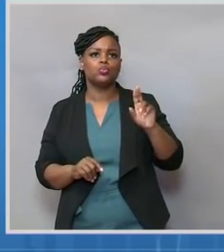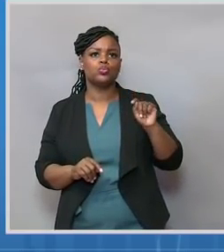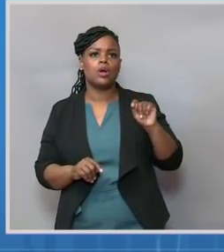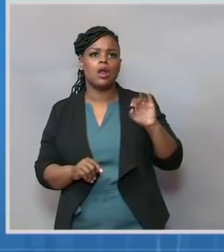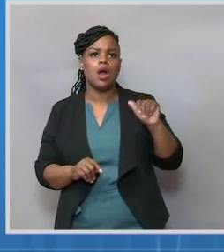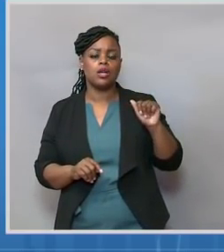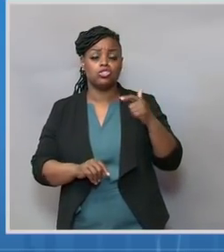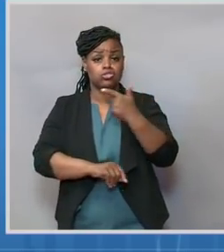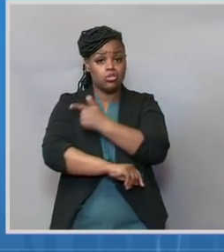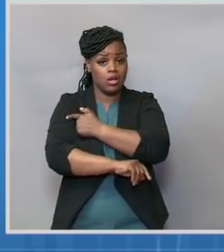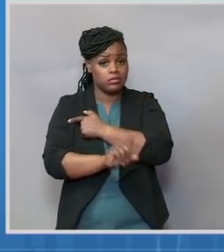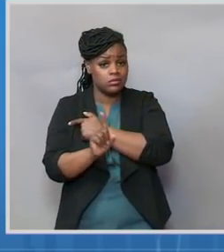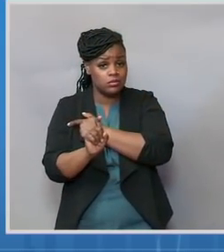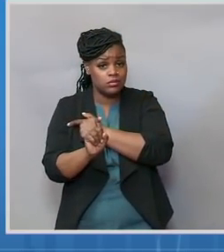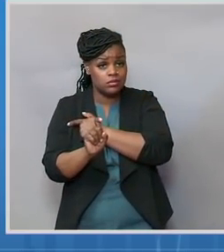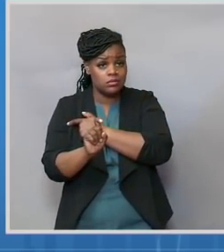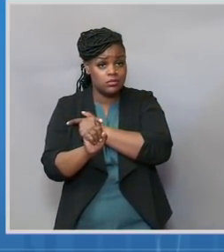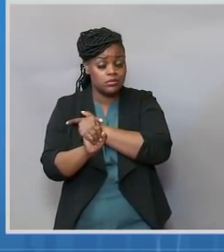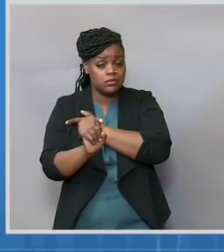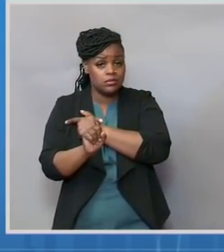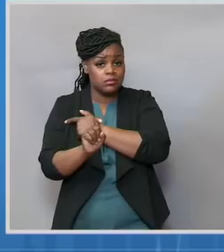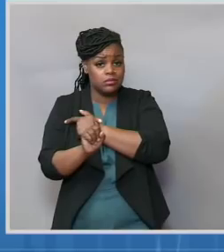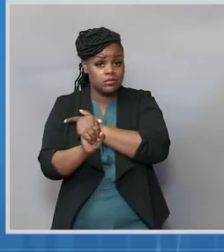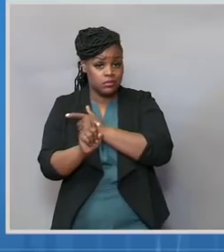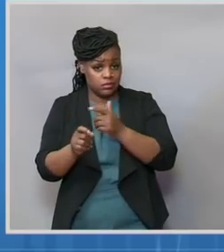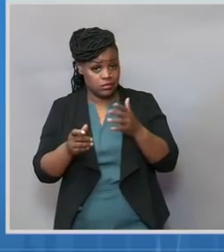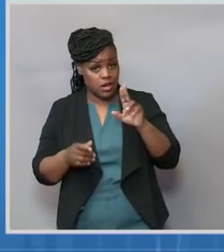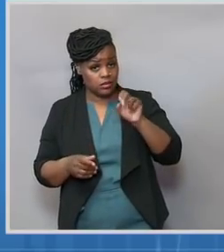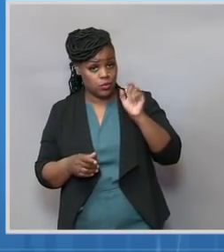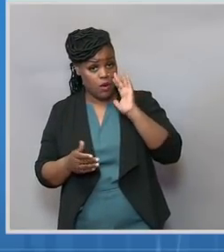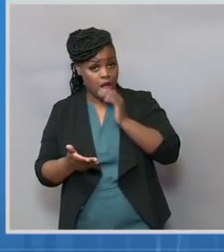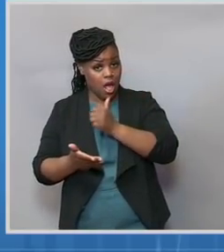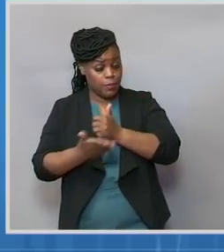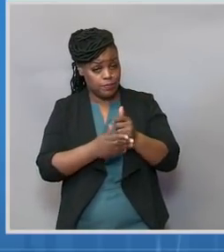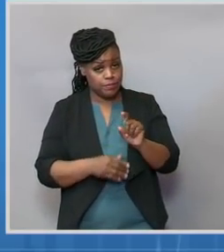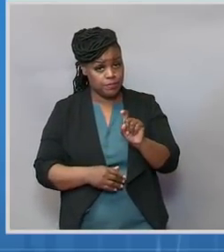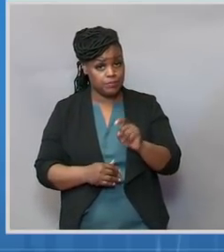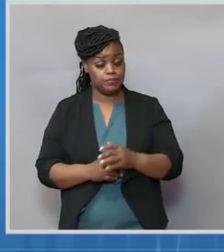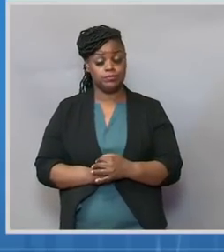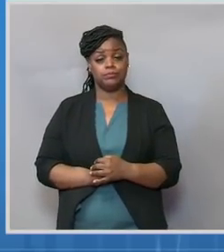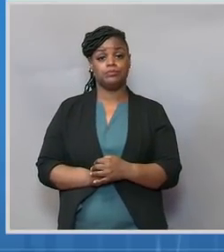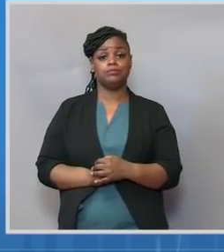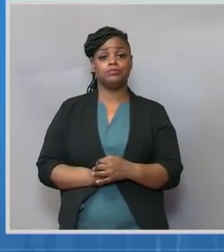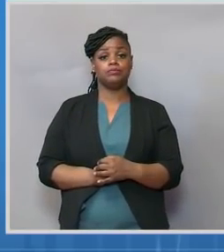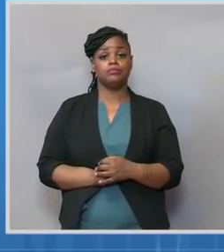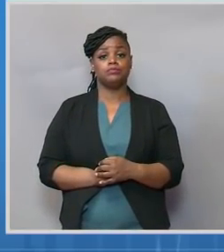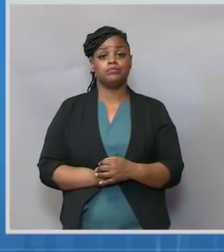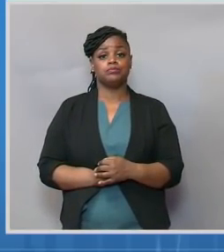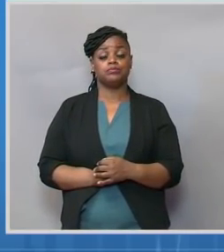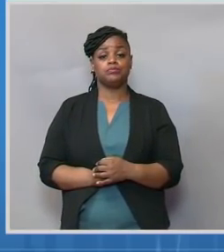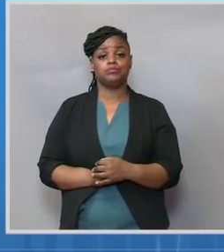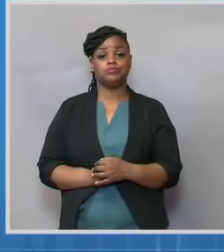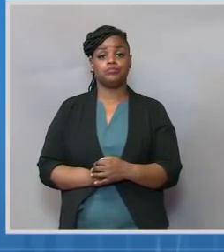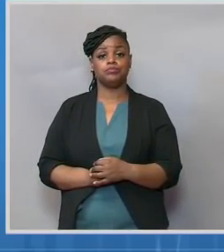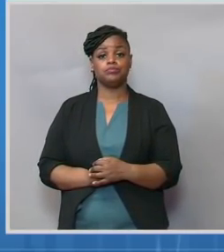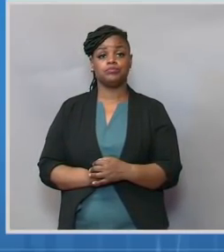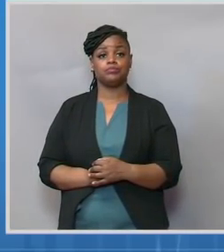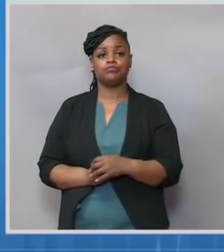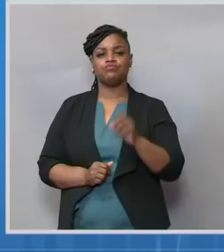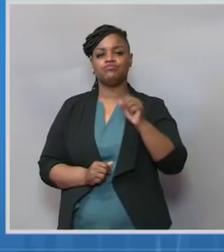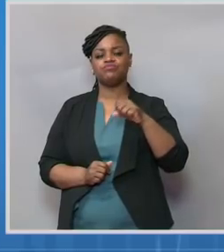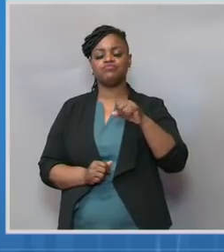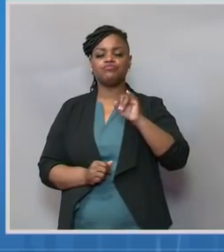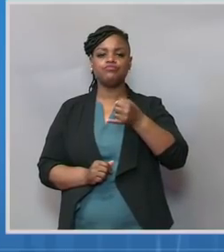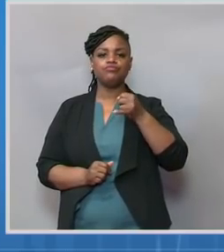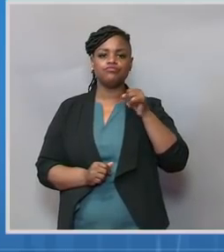India or to India directly? Thank you. Mr. So, terms of Johnson & Johnson and the Baltimore facility, you know, as we've